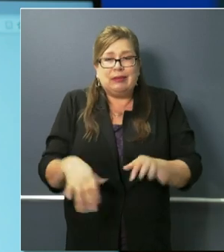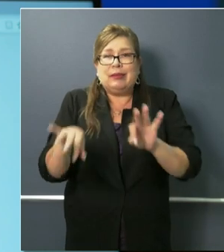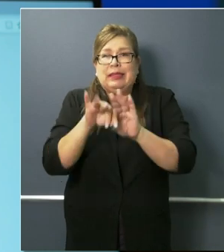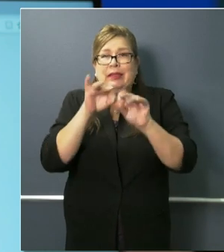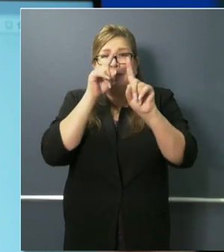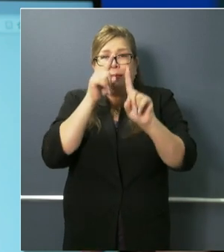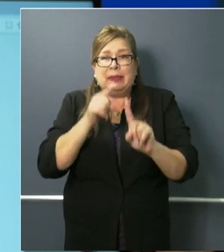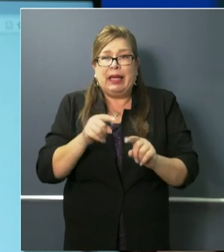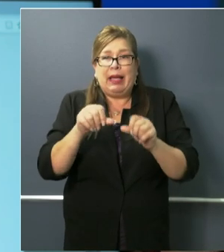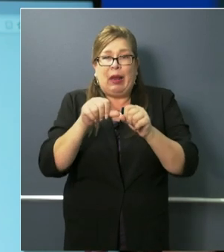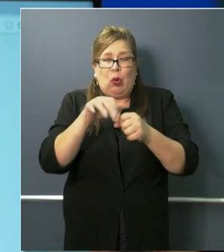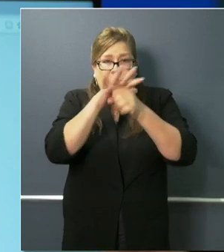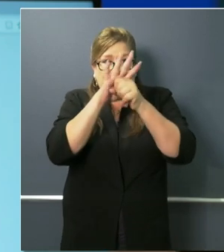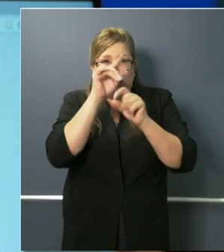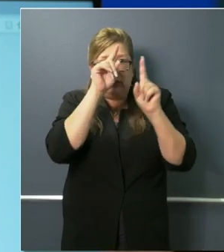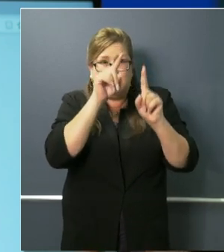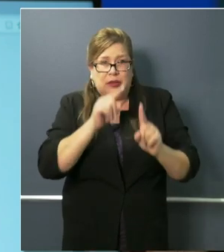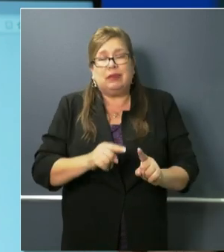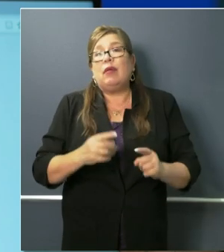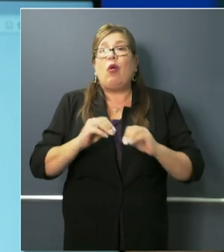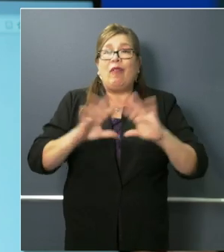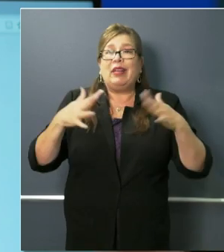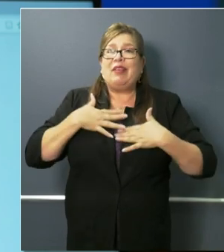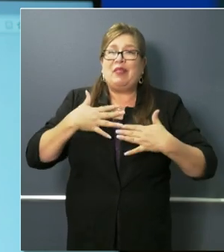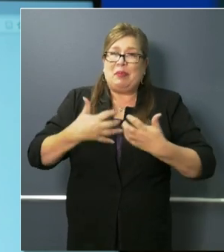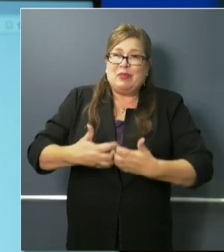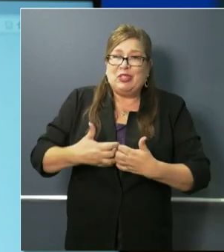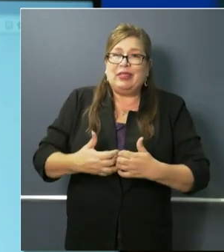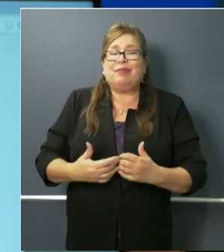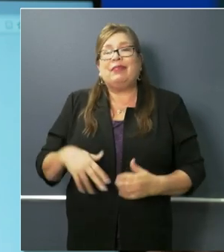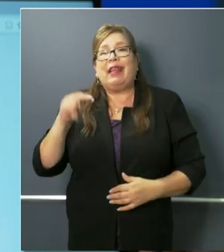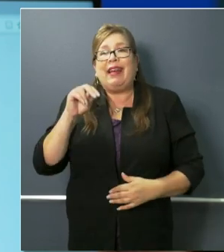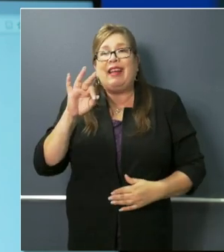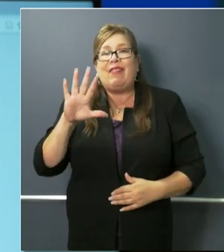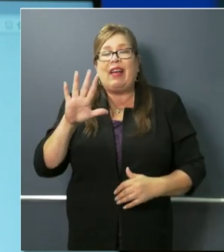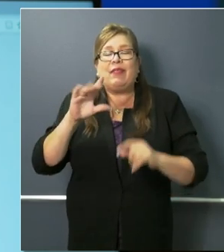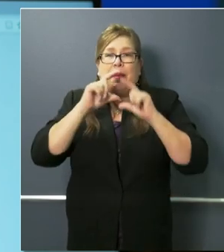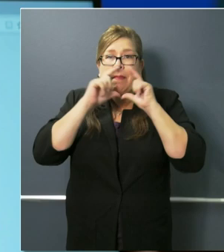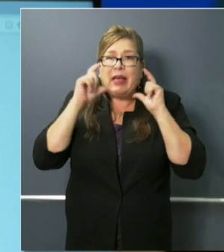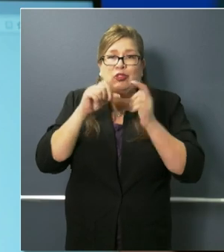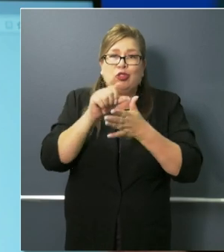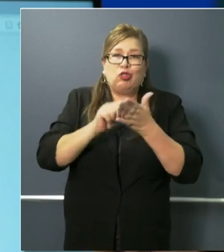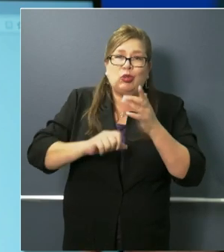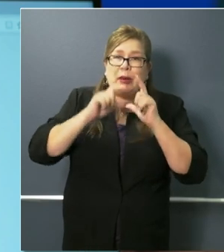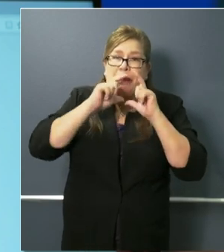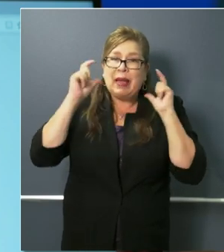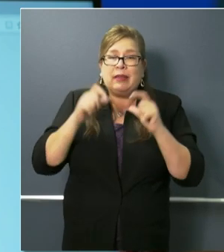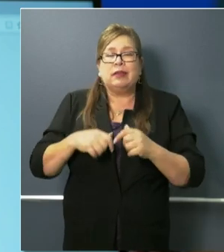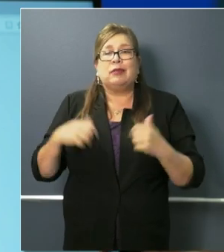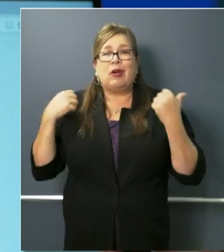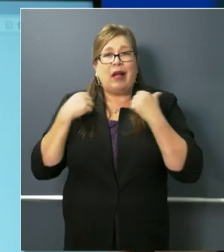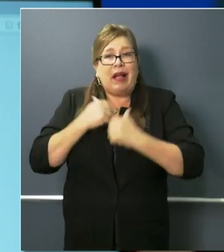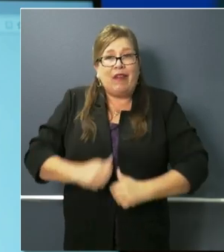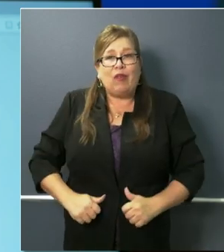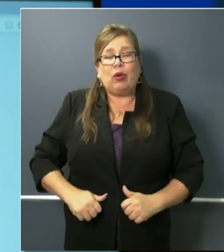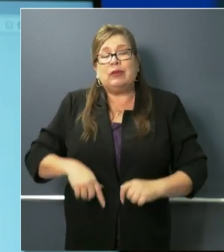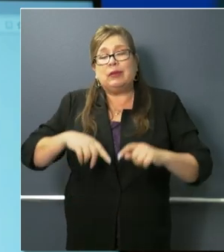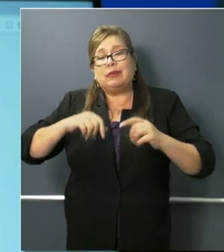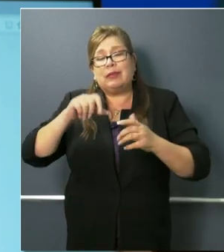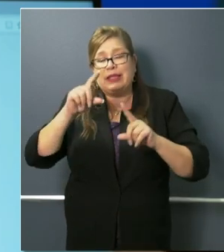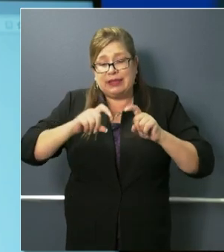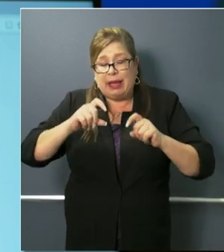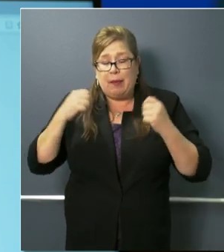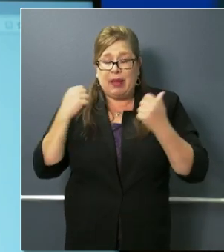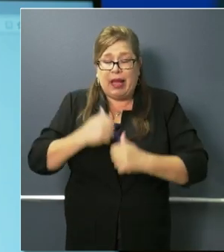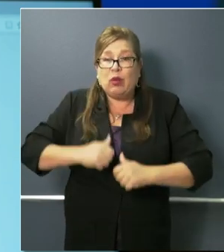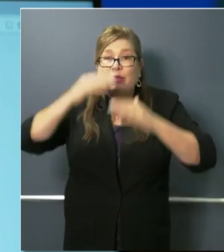medical supplies that we're looking for. Obviously ventilators, N95, masks, surgical masks, coveralls, exam gowns, face